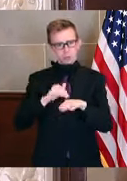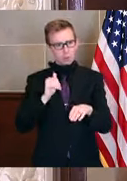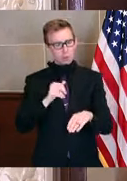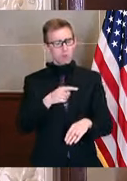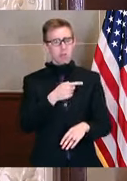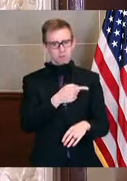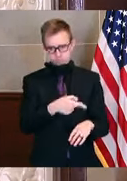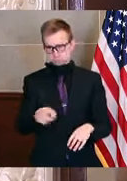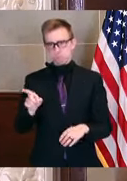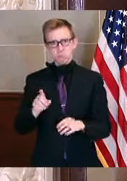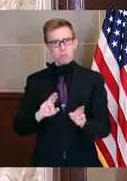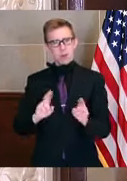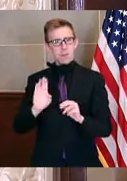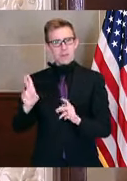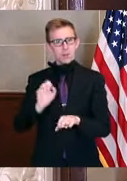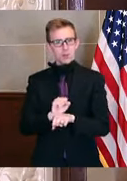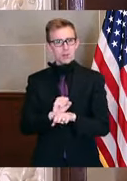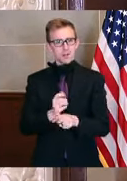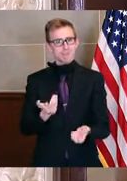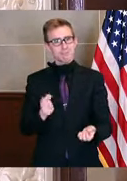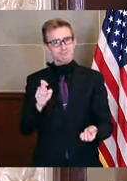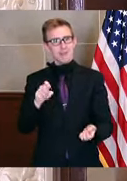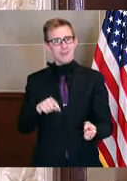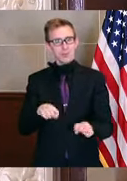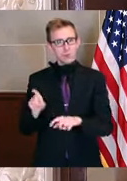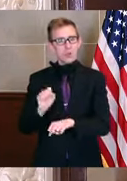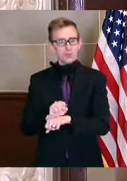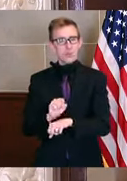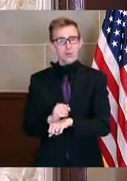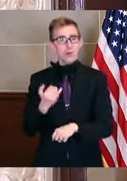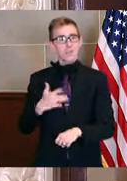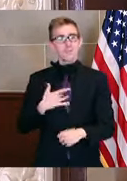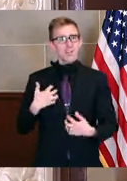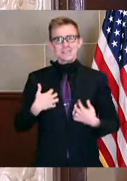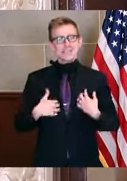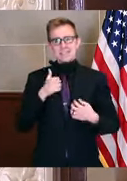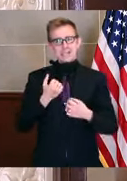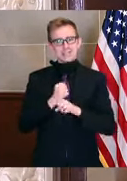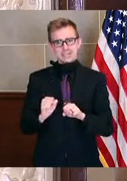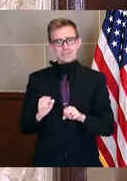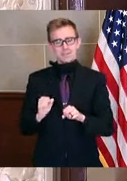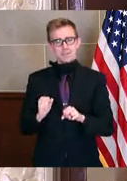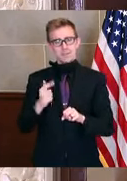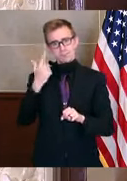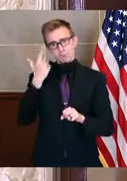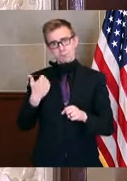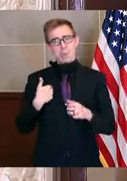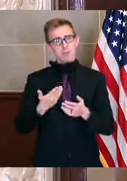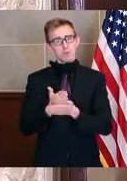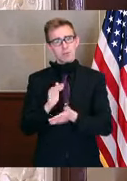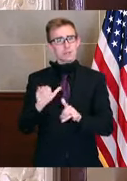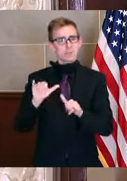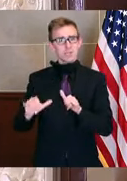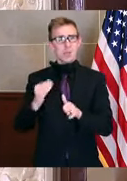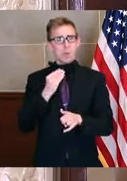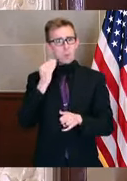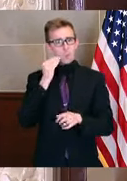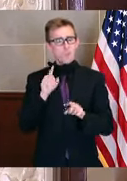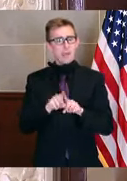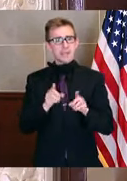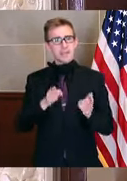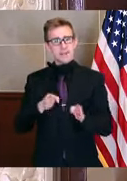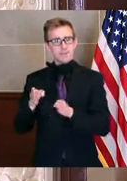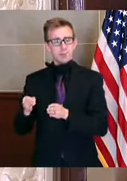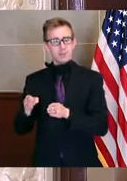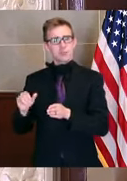business owners cause you go back to work, you've got to go back to work. If you don't feel safe about going to work, you always have the individual right to stay home as an individual